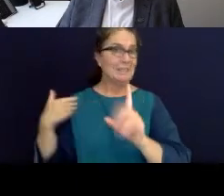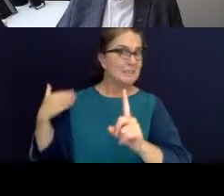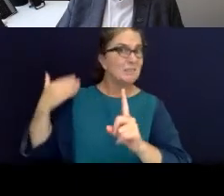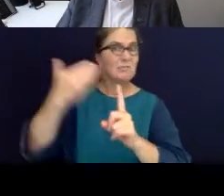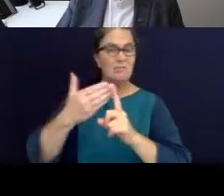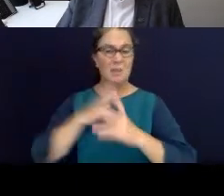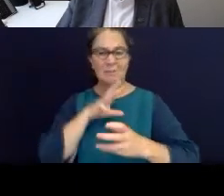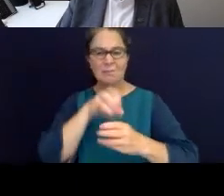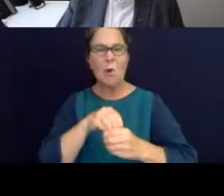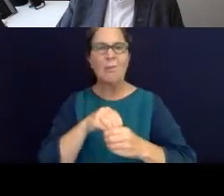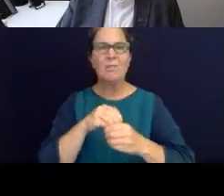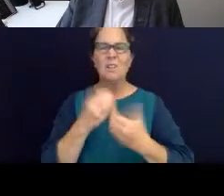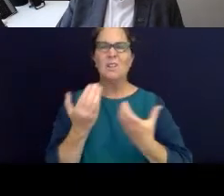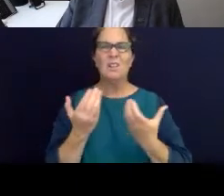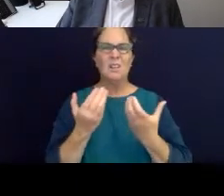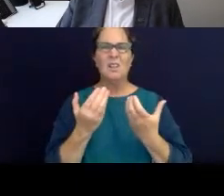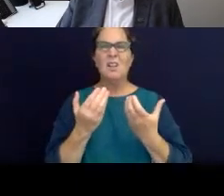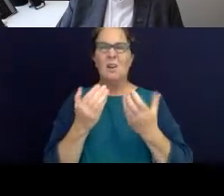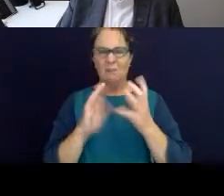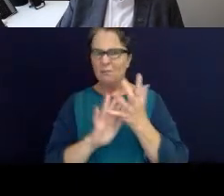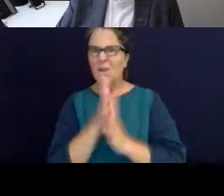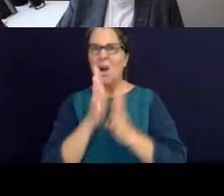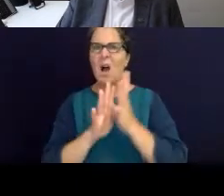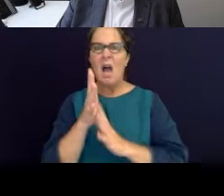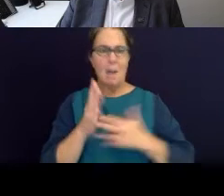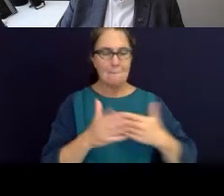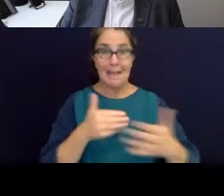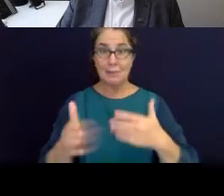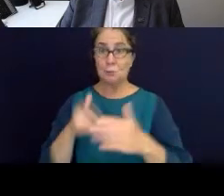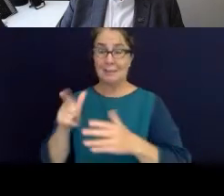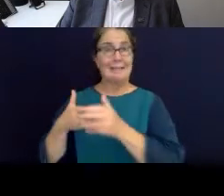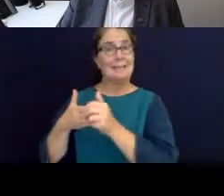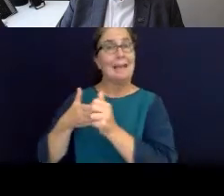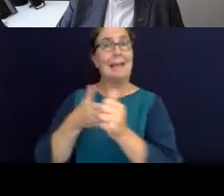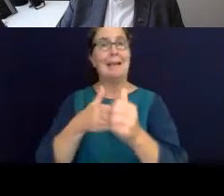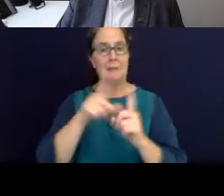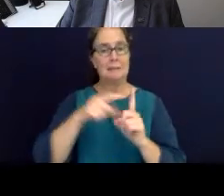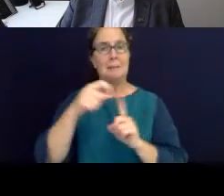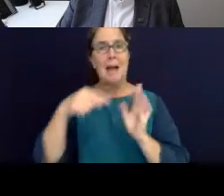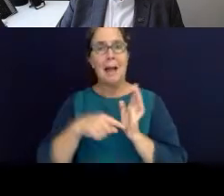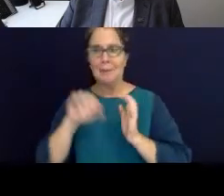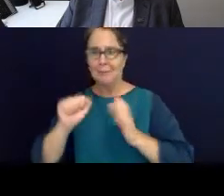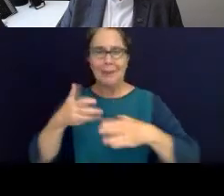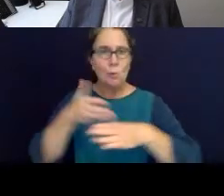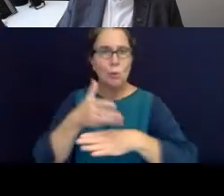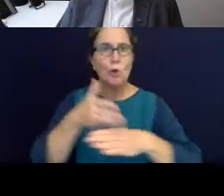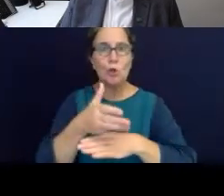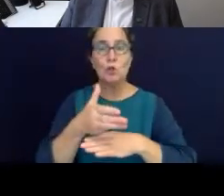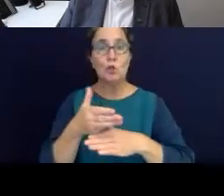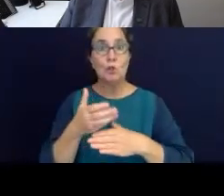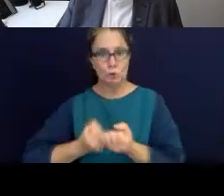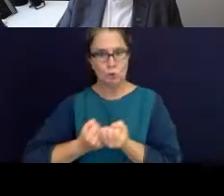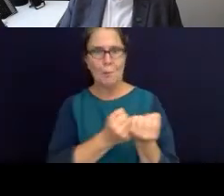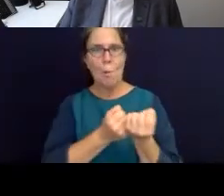wildlife, land and fire management, and he's leading the Department's efforts to support and enable traditional owners to